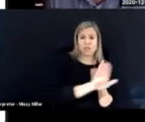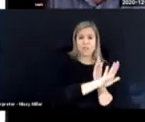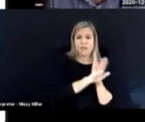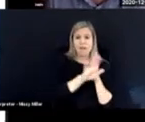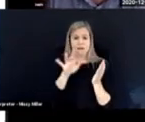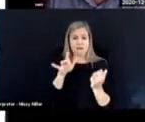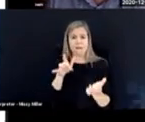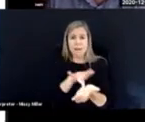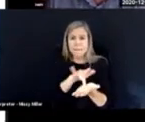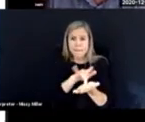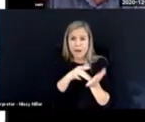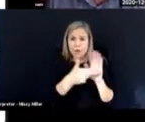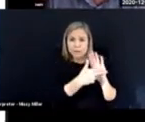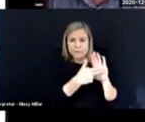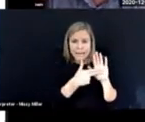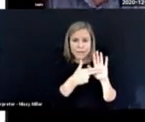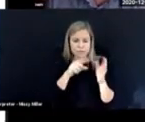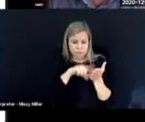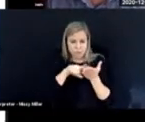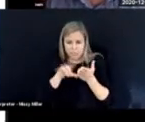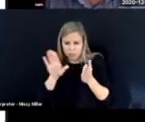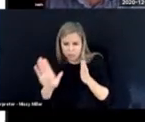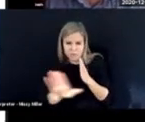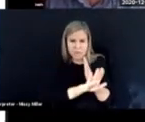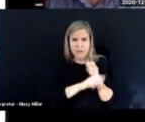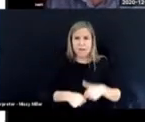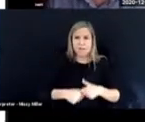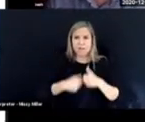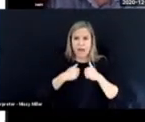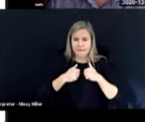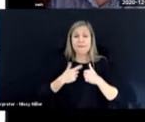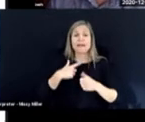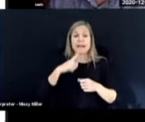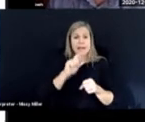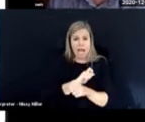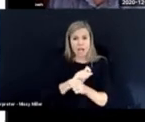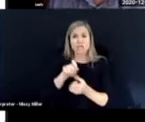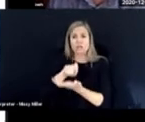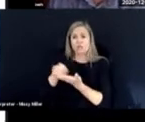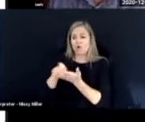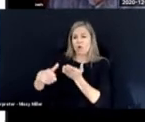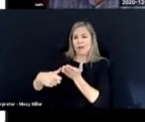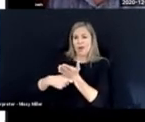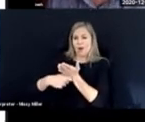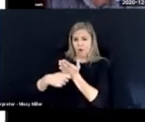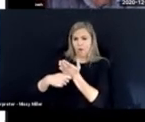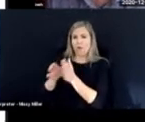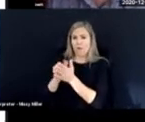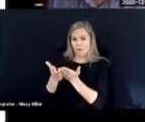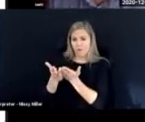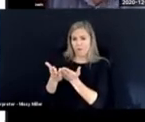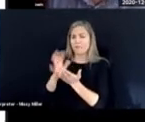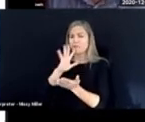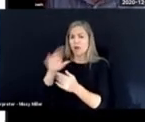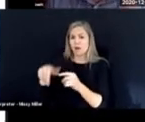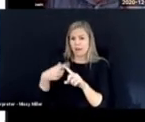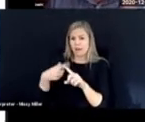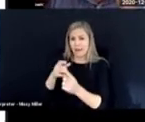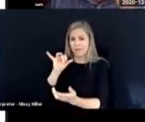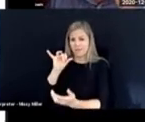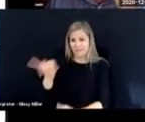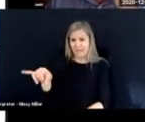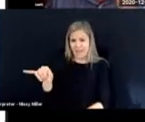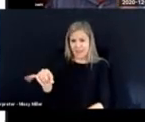anomalies they had, what kind of medical diagnoses they had. And I wrote an article about it in our